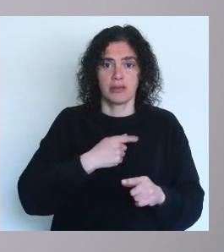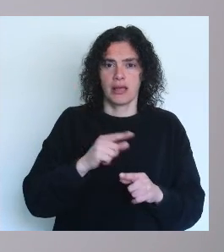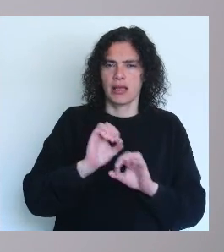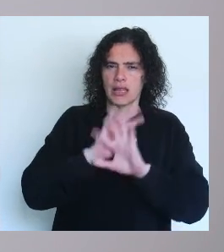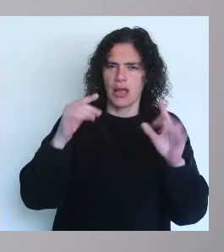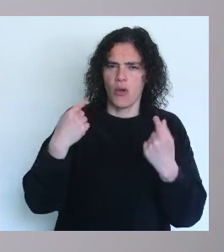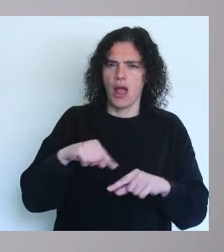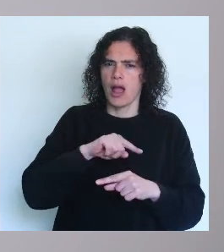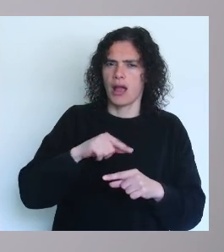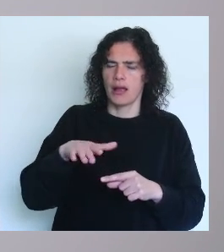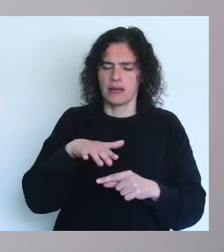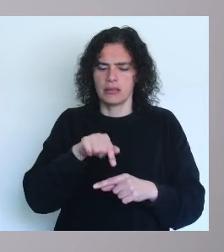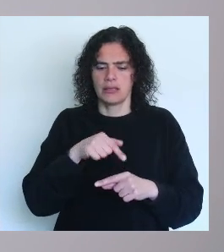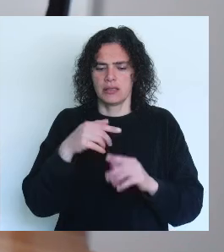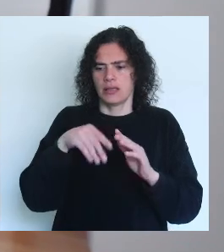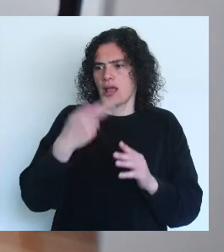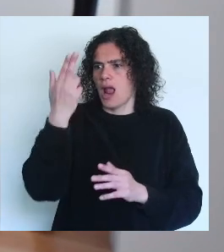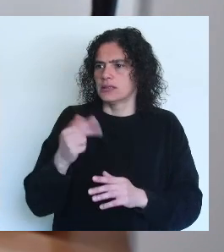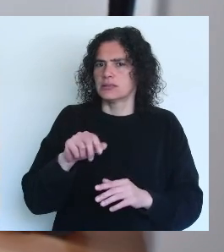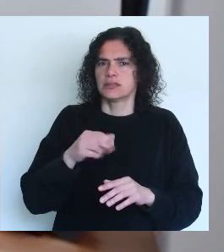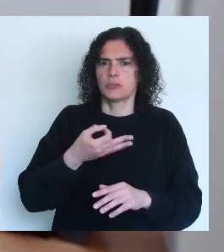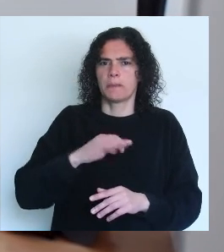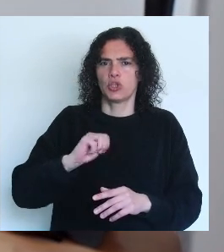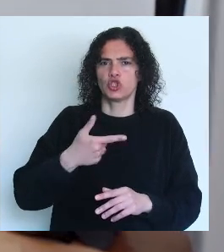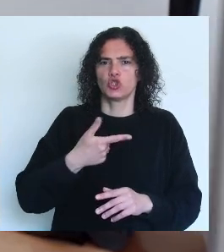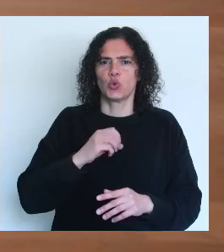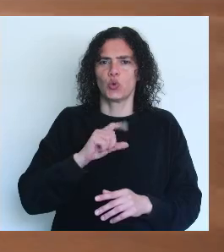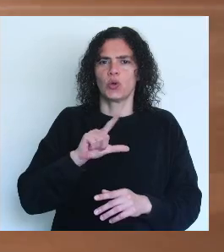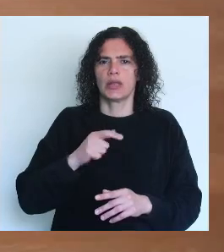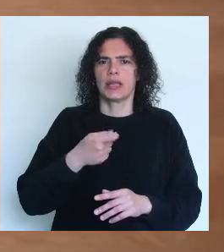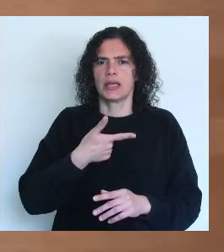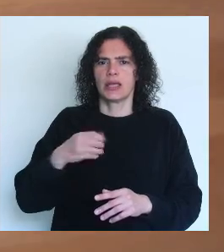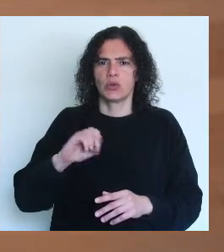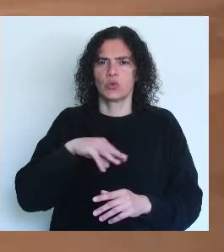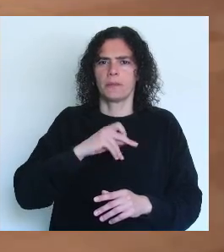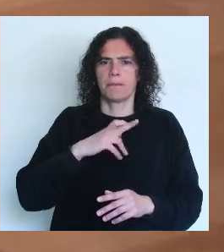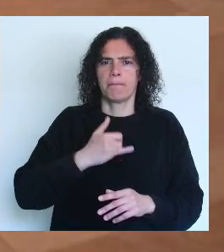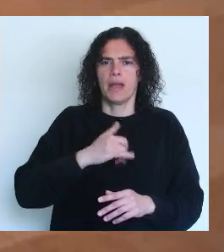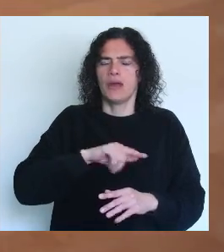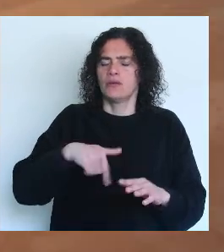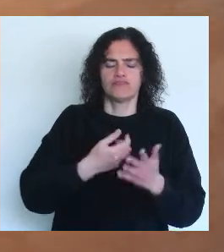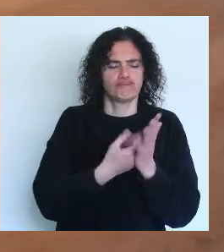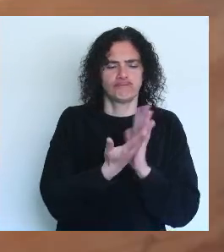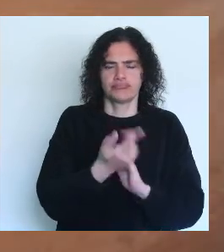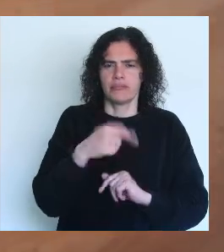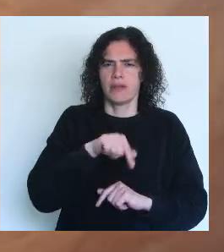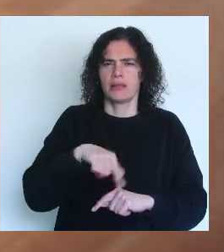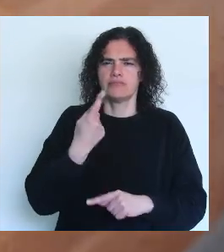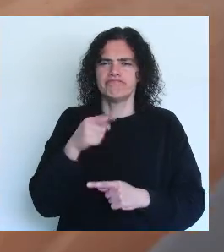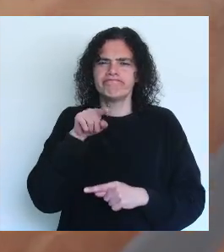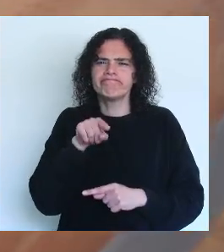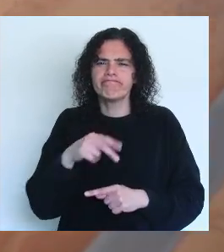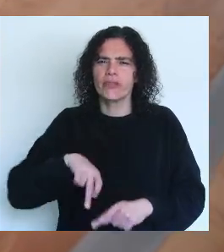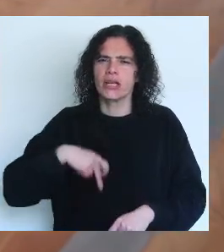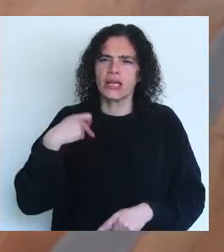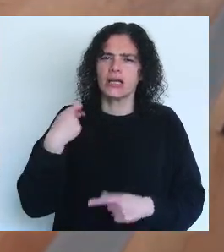It's clear, very clear, with Arte Povera and artists like Pistoletto, Mario Mertz, Marisa Mertz, that there is this